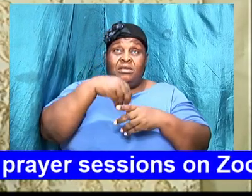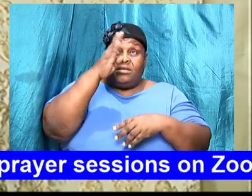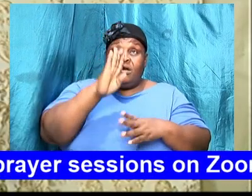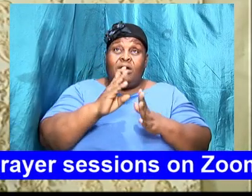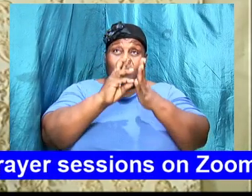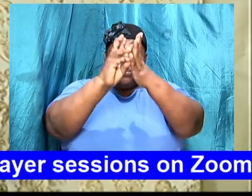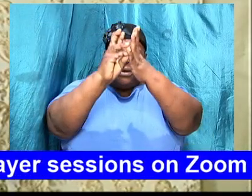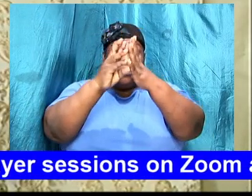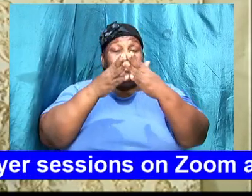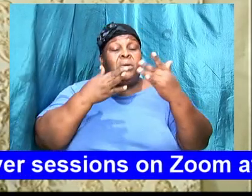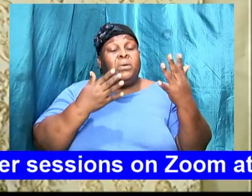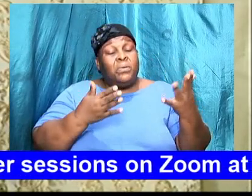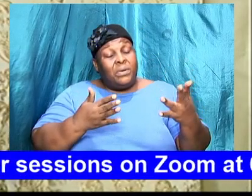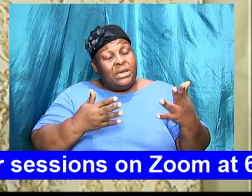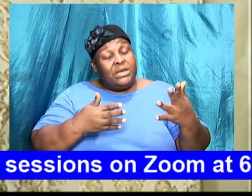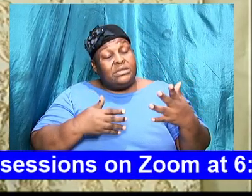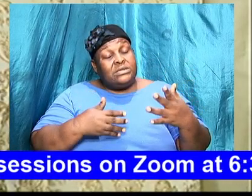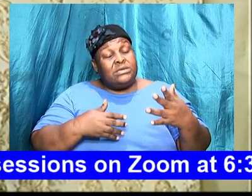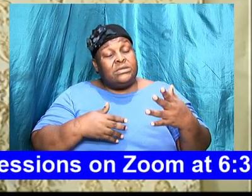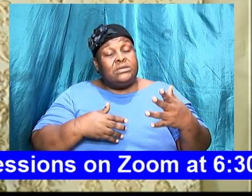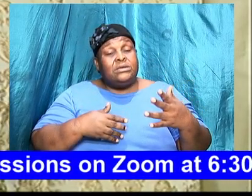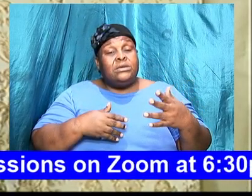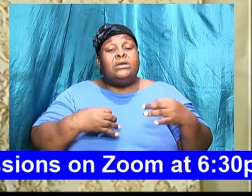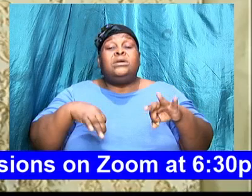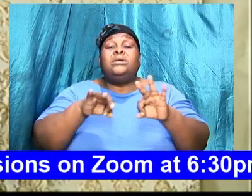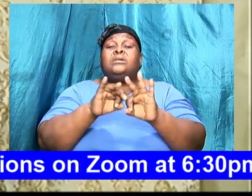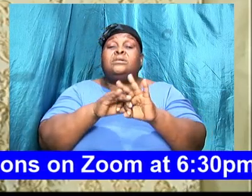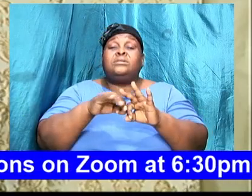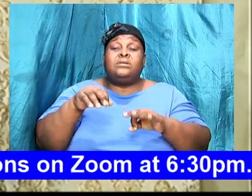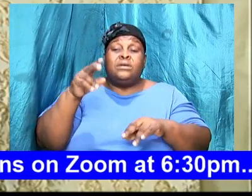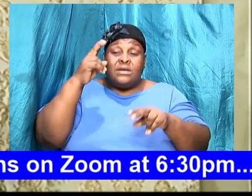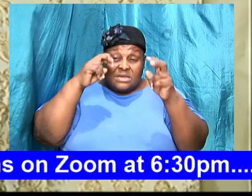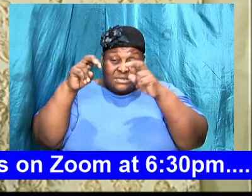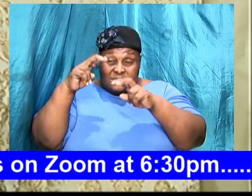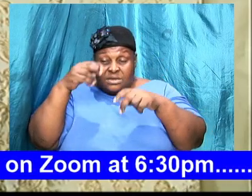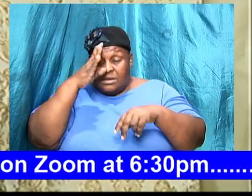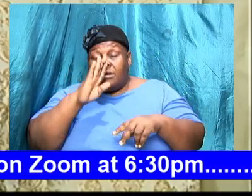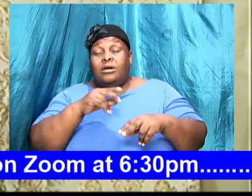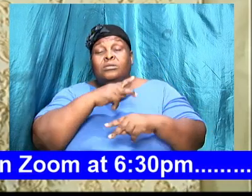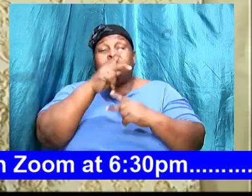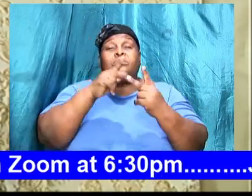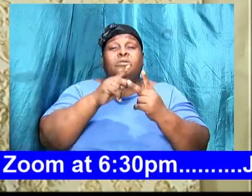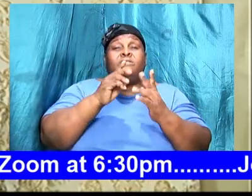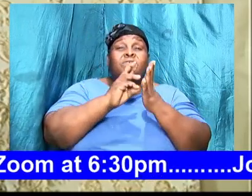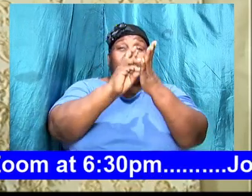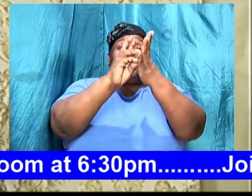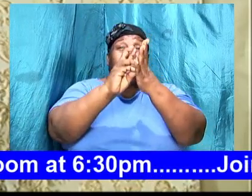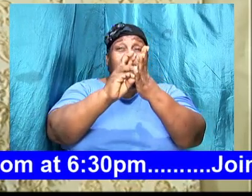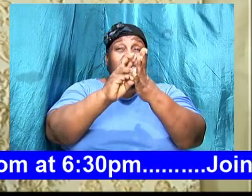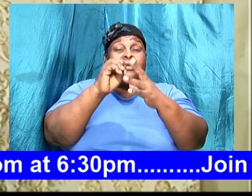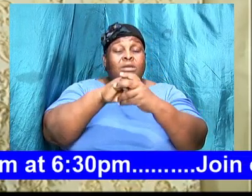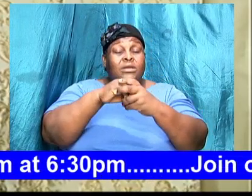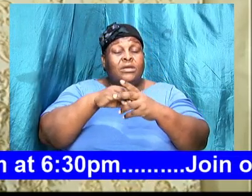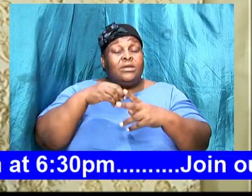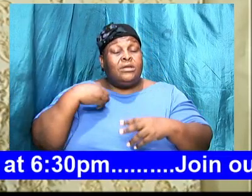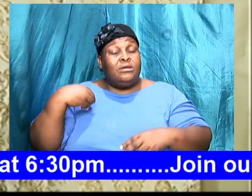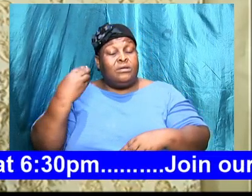Waiting is important if we are going to see God's perfect will done in our life.